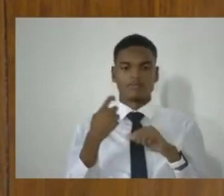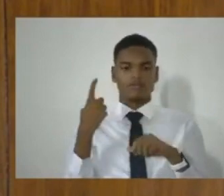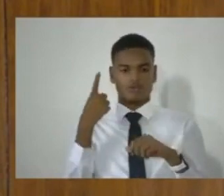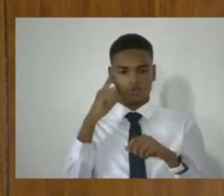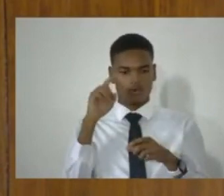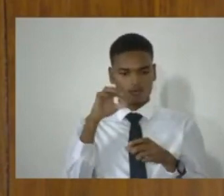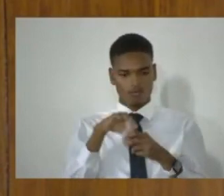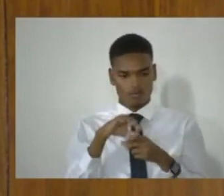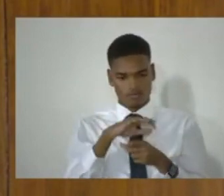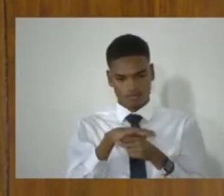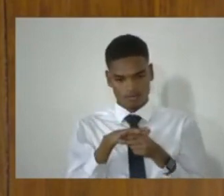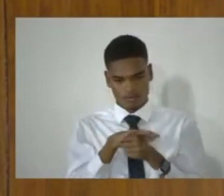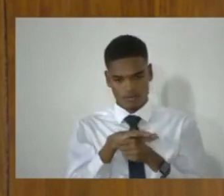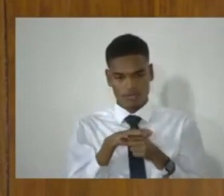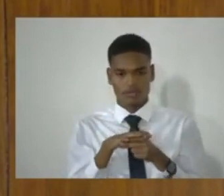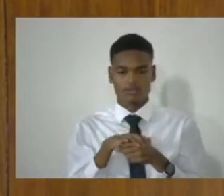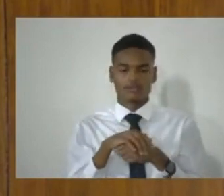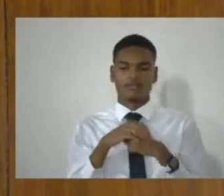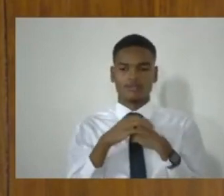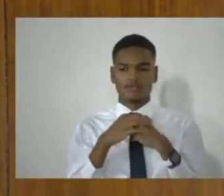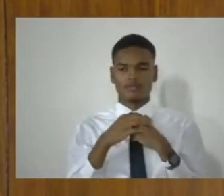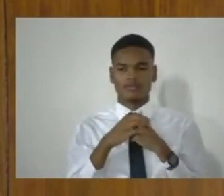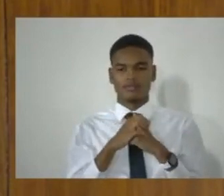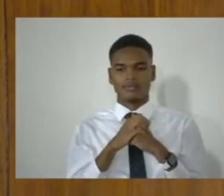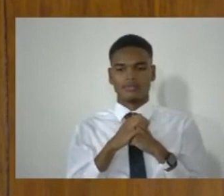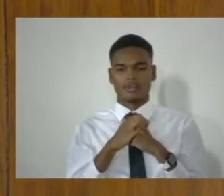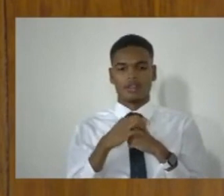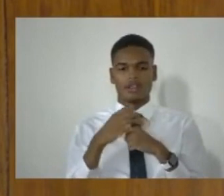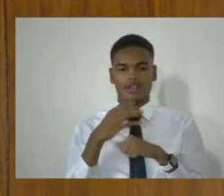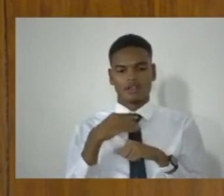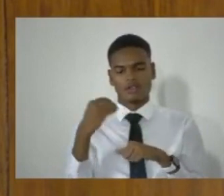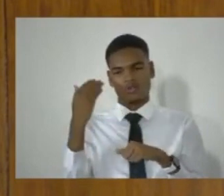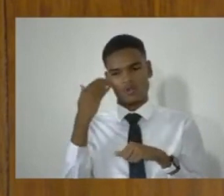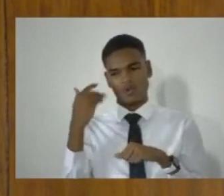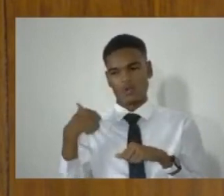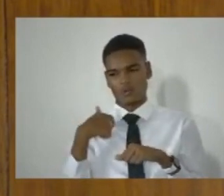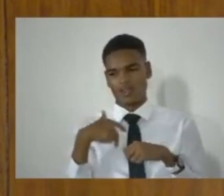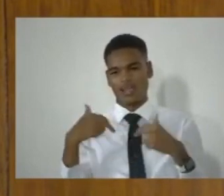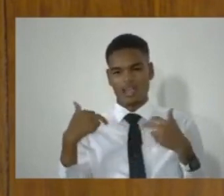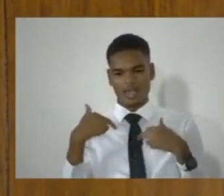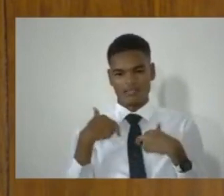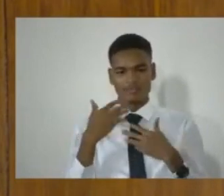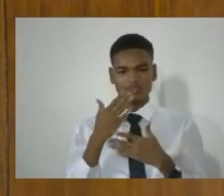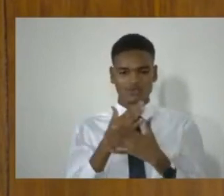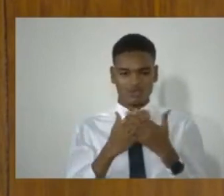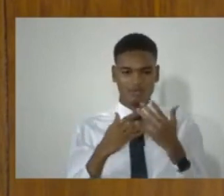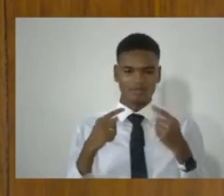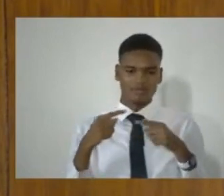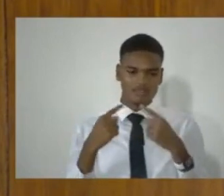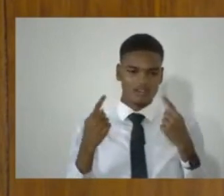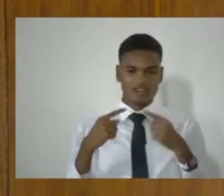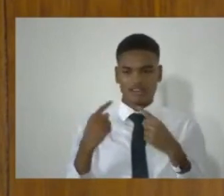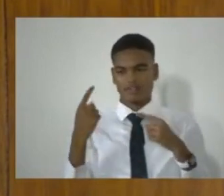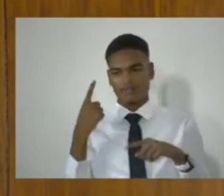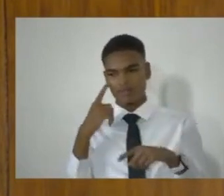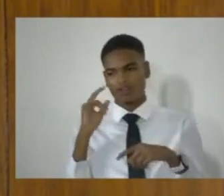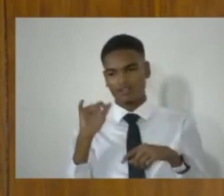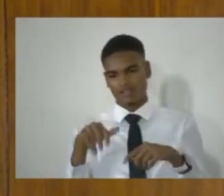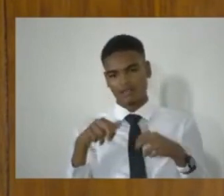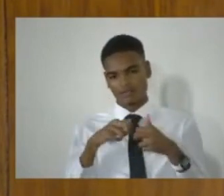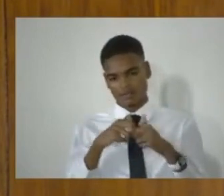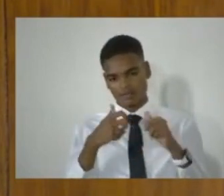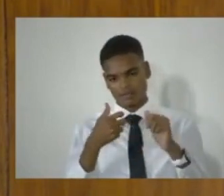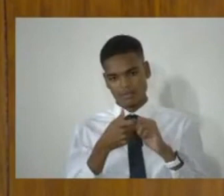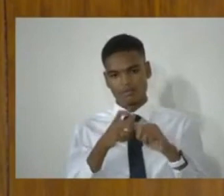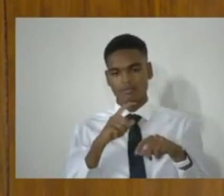which we are sworn to uphold and defend. And we know that we've had some differences around that particular issue, and those